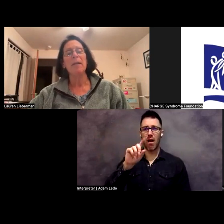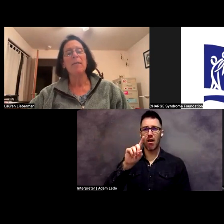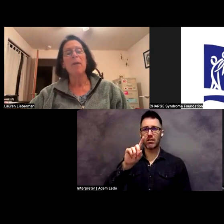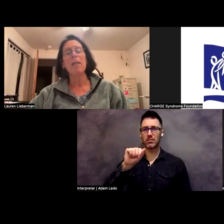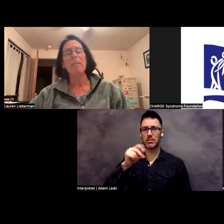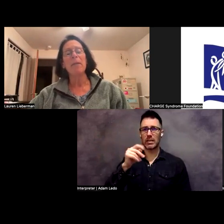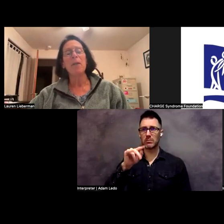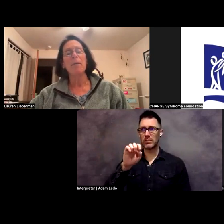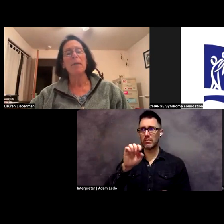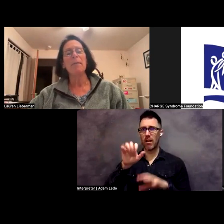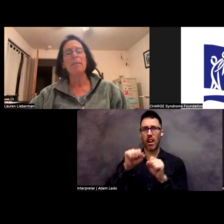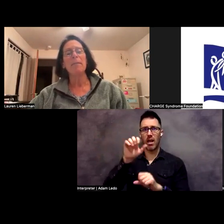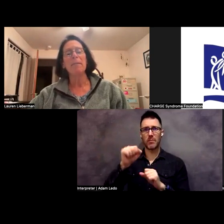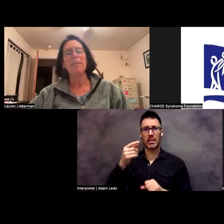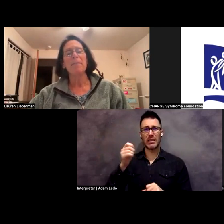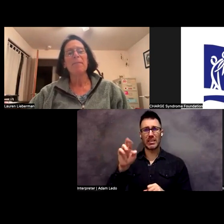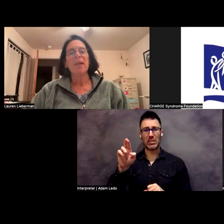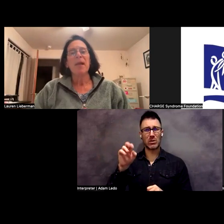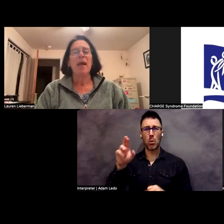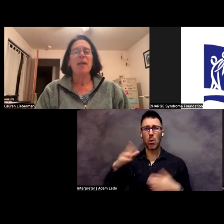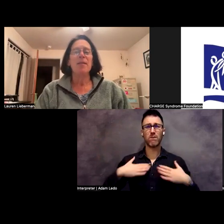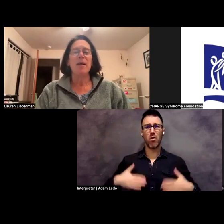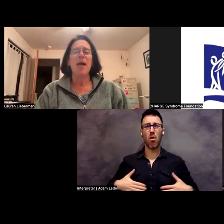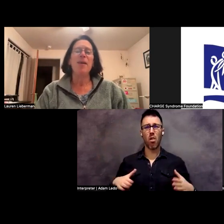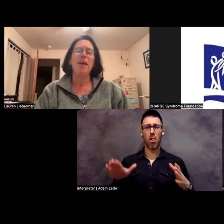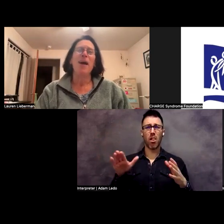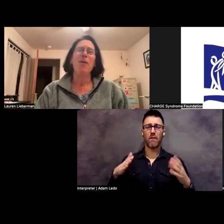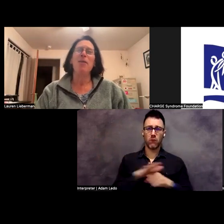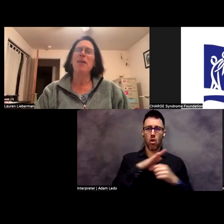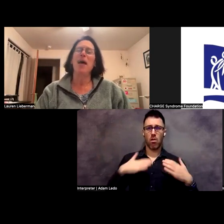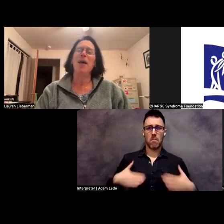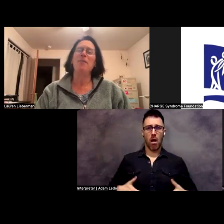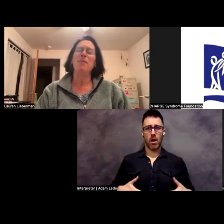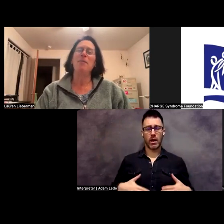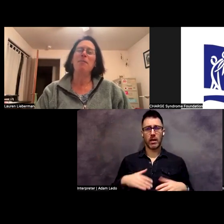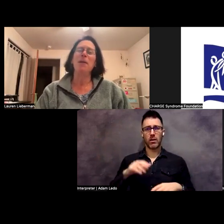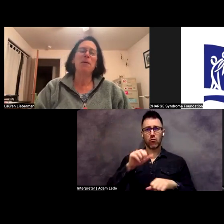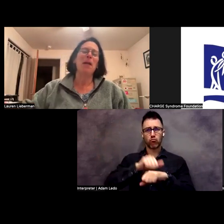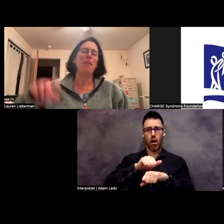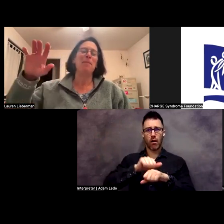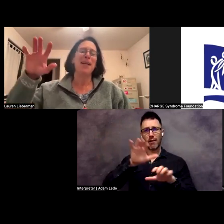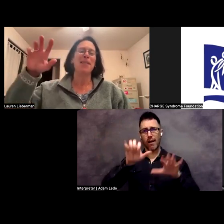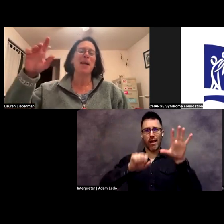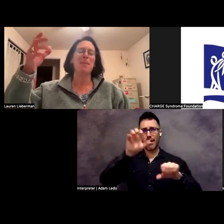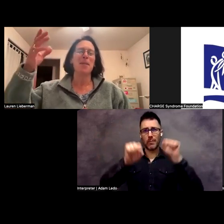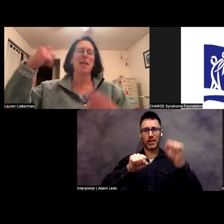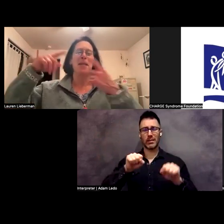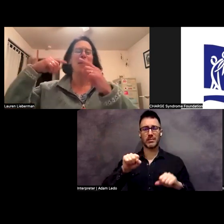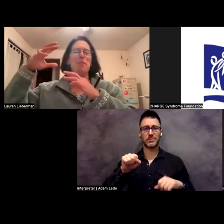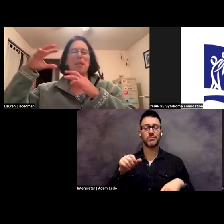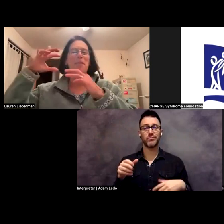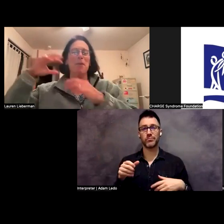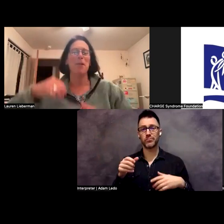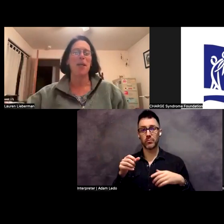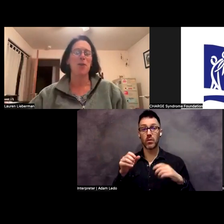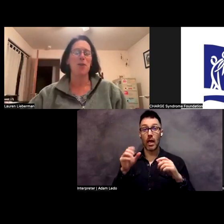rock climbing equipment, and we've even had people climb up next to them to sign